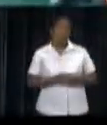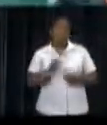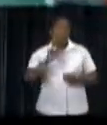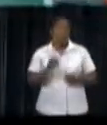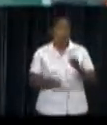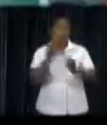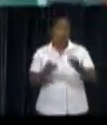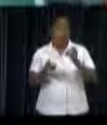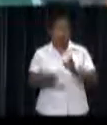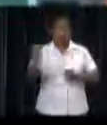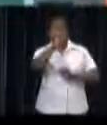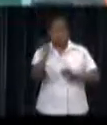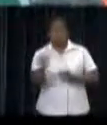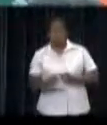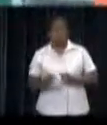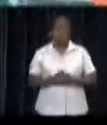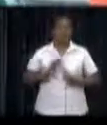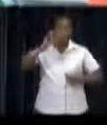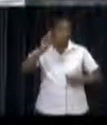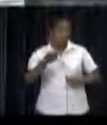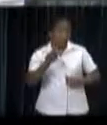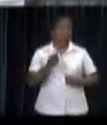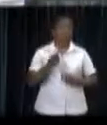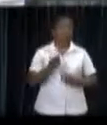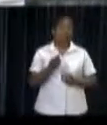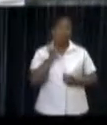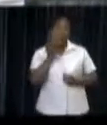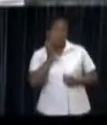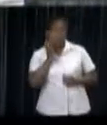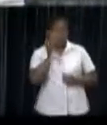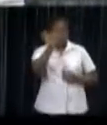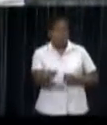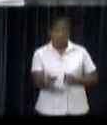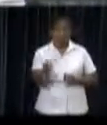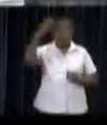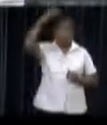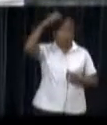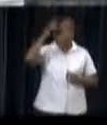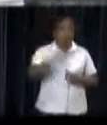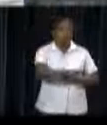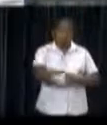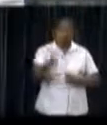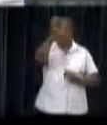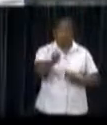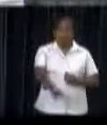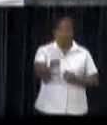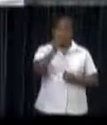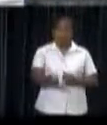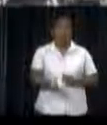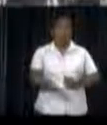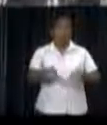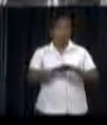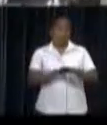it was completely cleaned. Afterwards, the fountain and lamp post in the square got a paint job. Then, the fountain